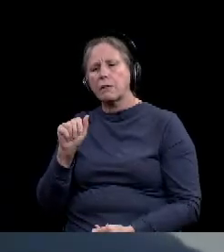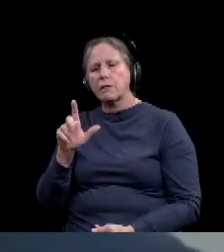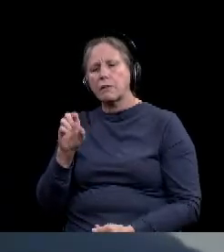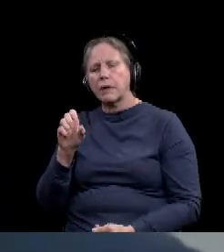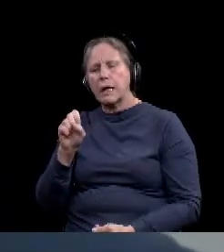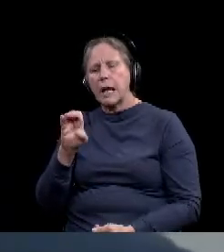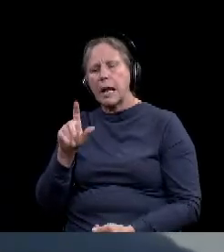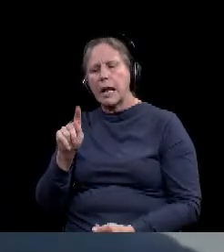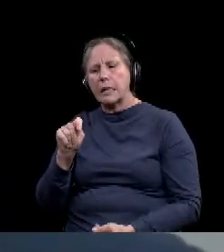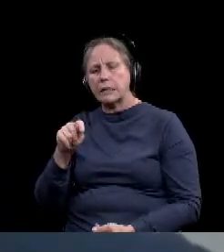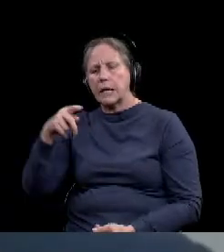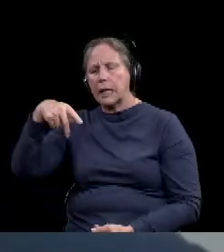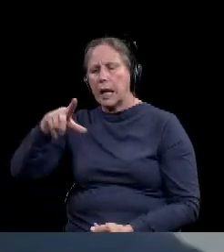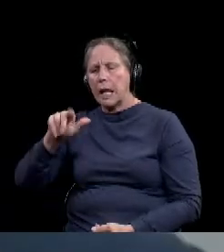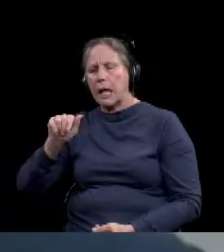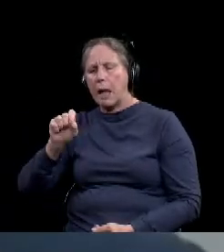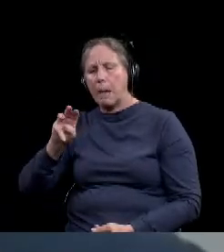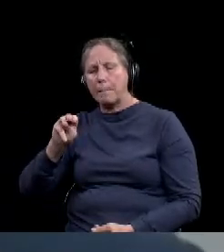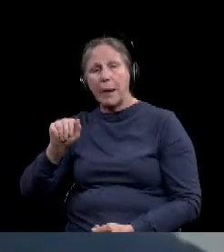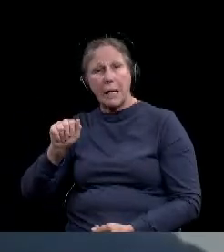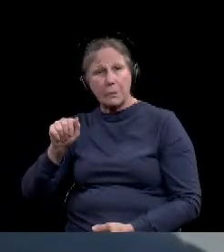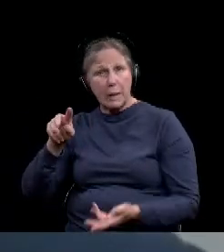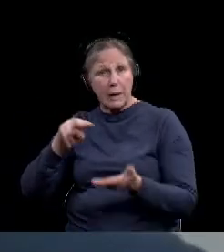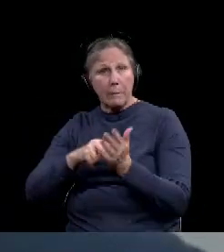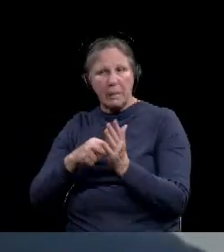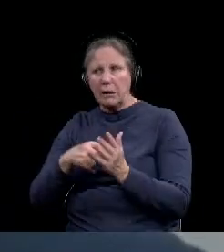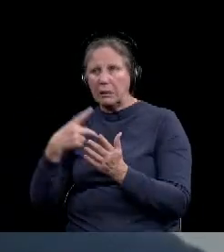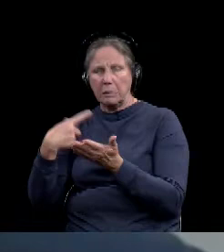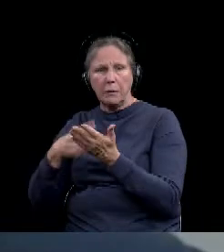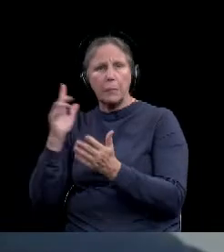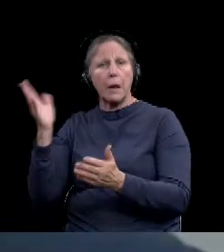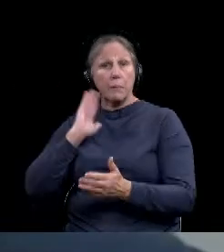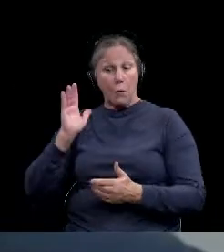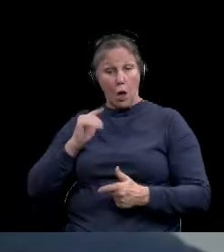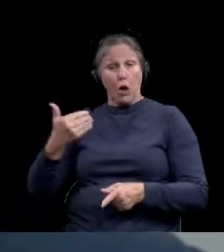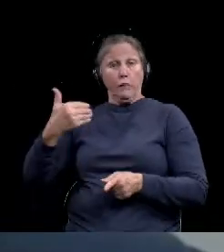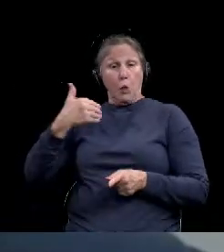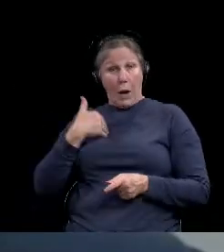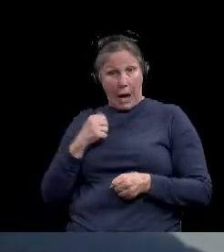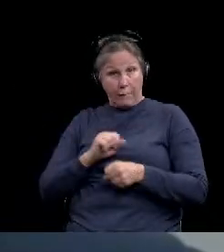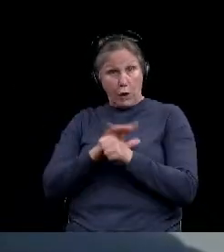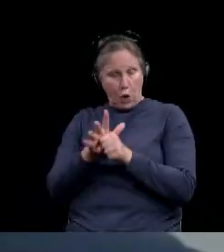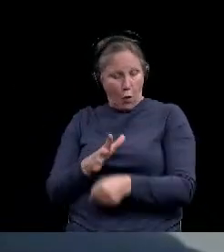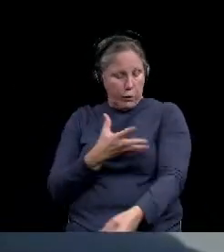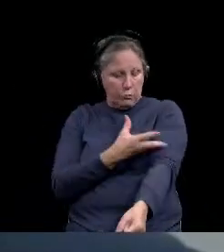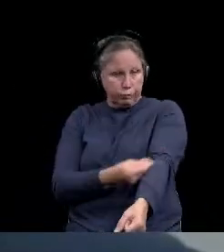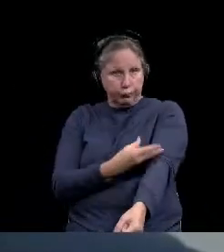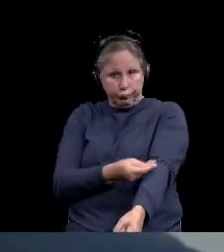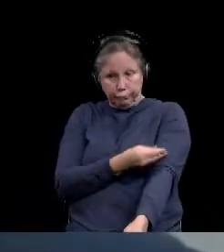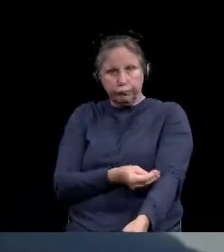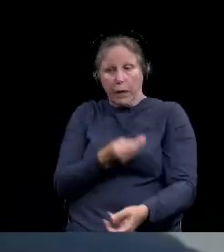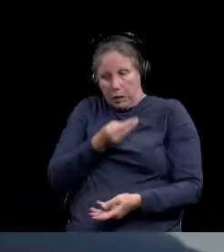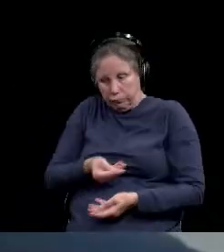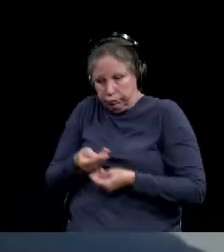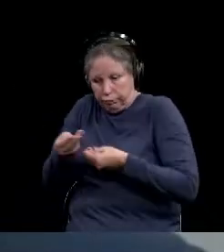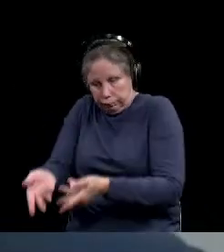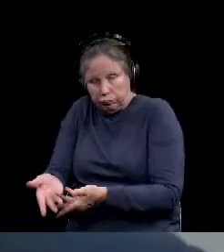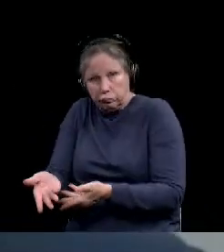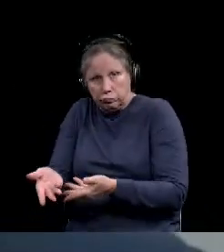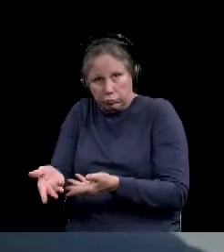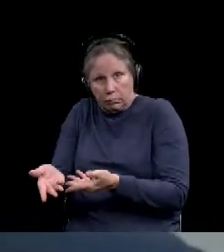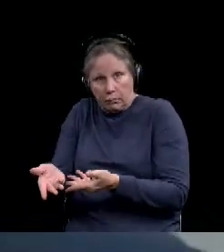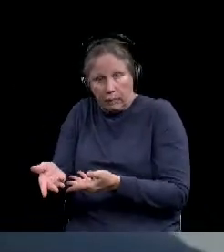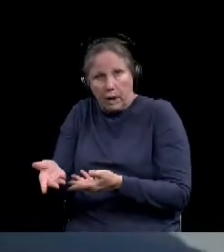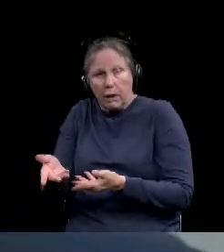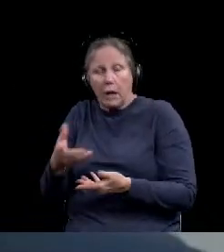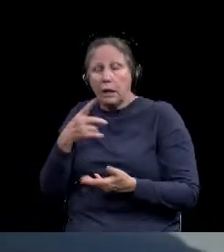which has been discussed, uh, in prior press conferences, I believe, but, um, uh, is also in, in a social media and a lot of